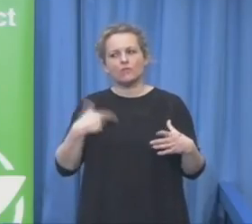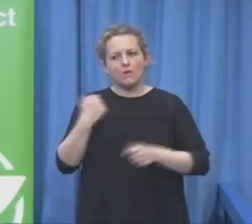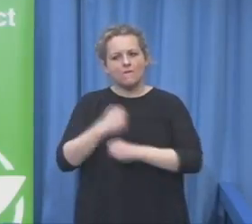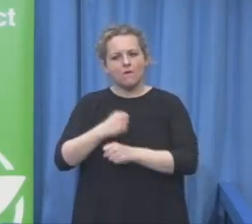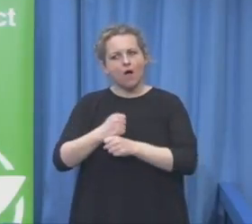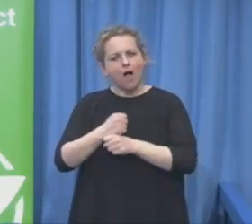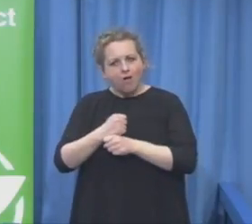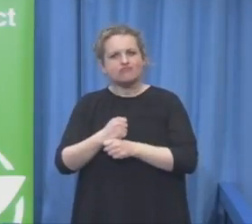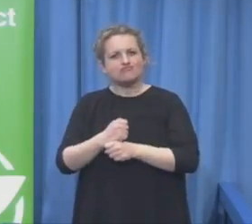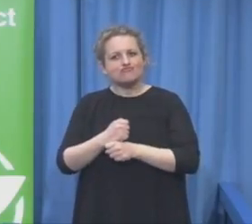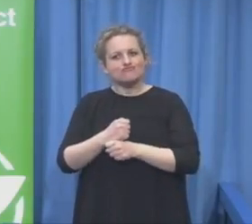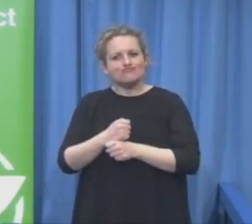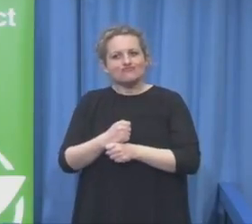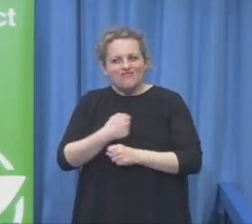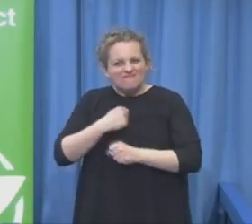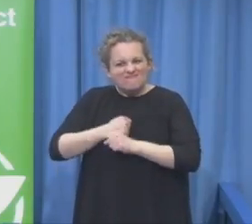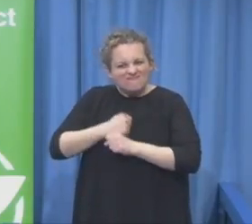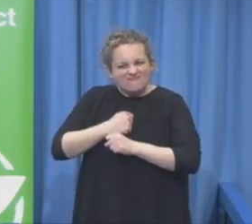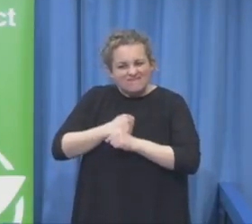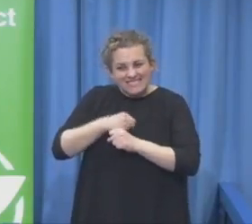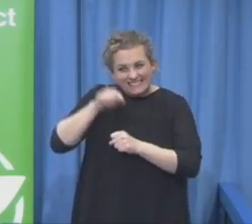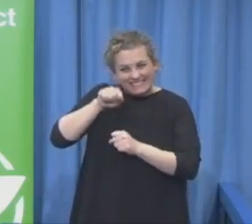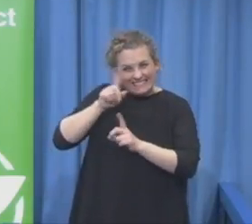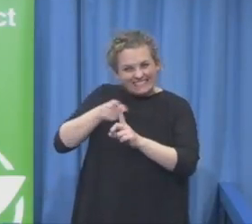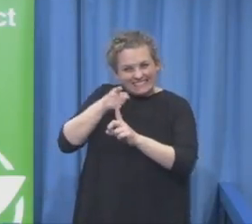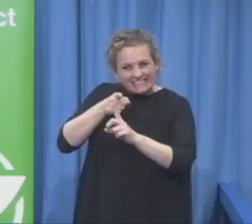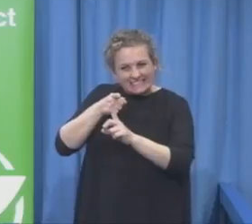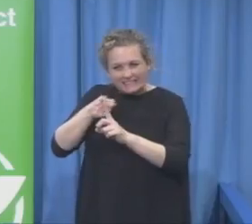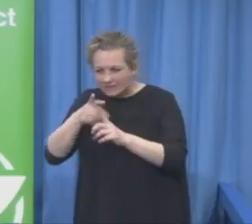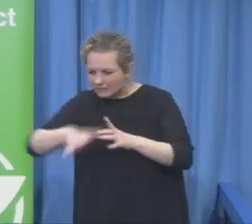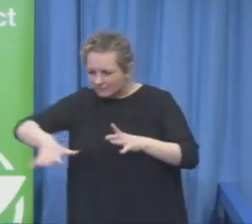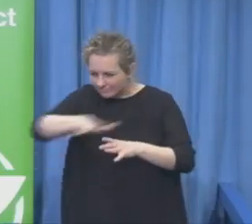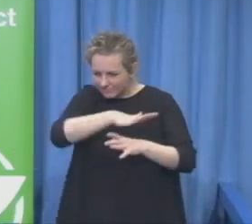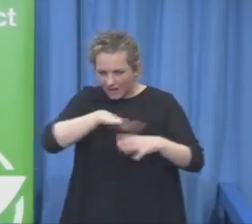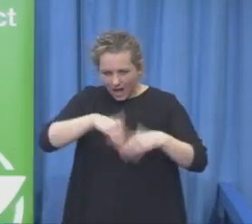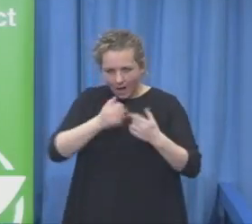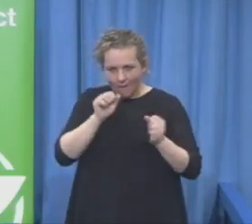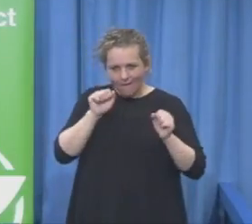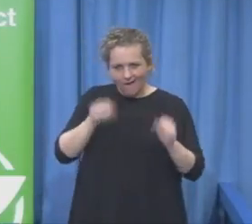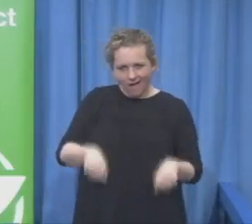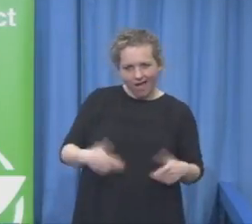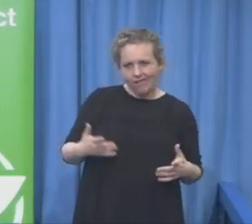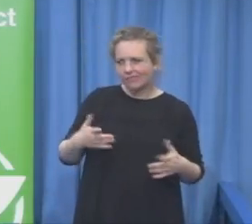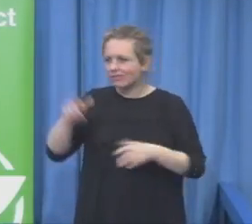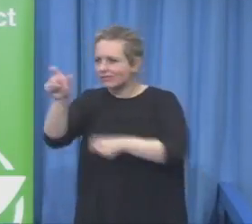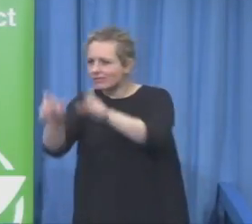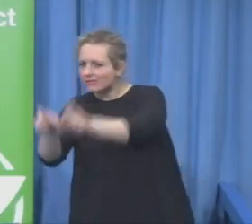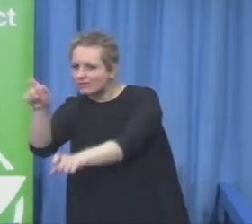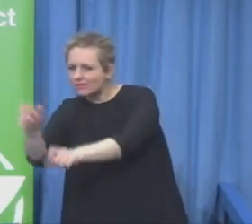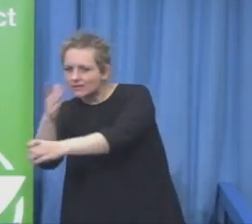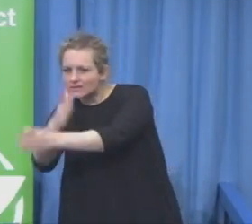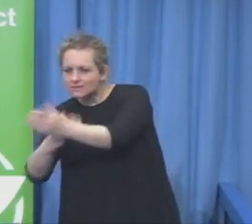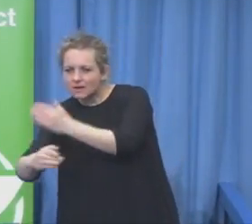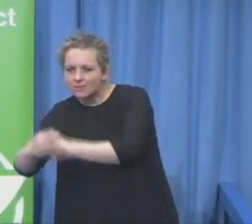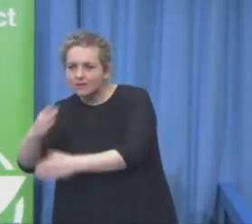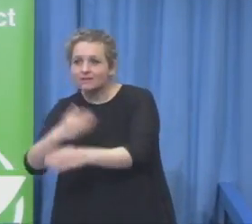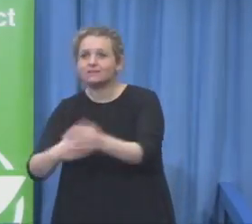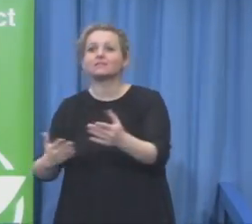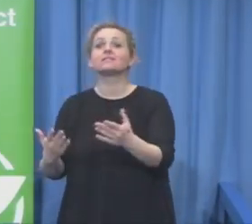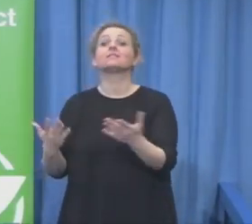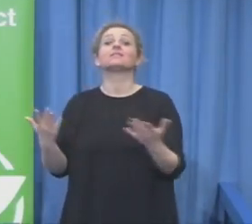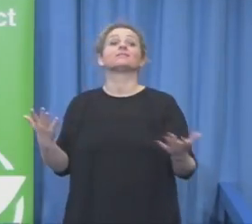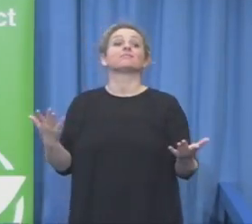environment which makes it possible that people with different places can work and cooperate